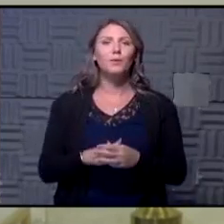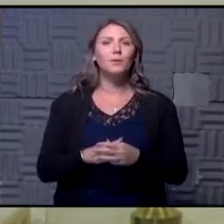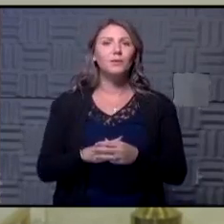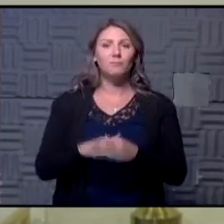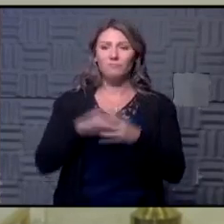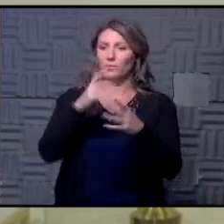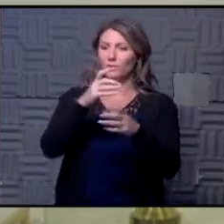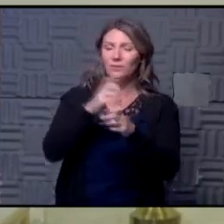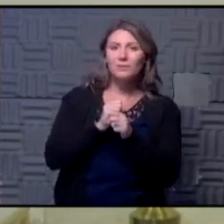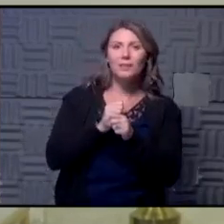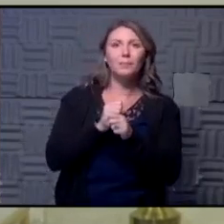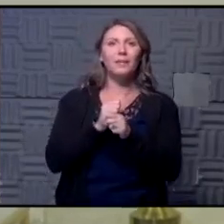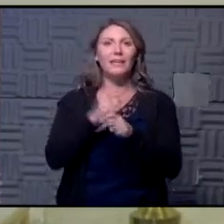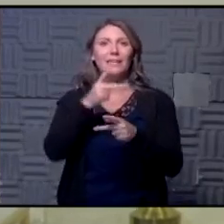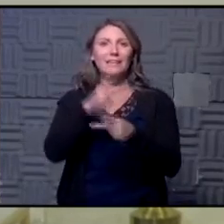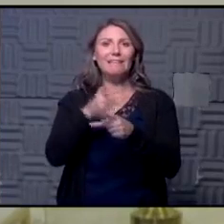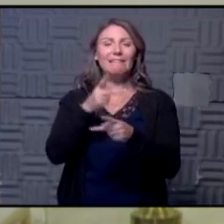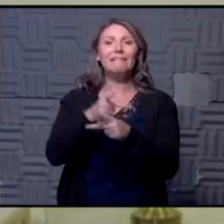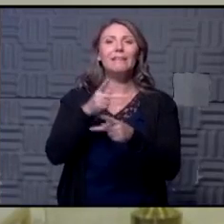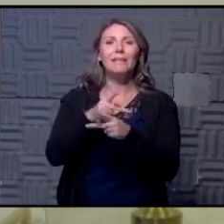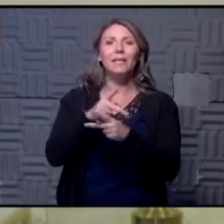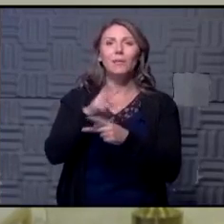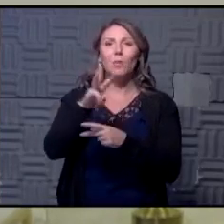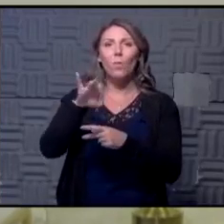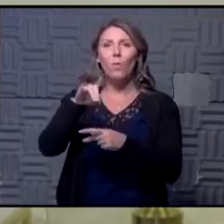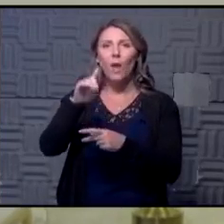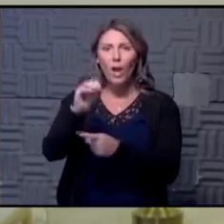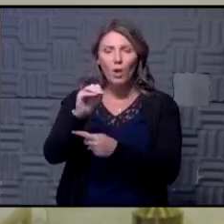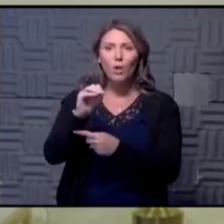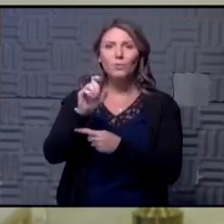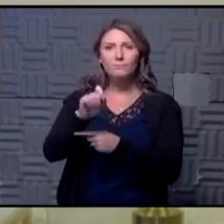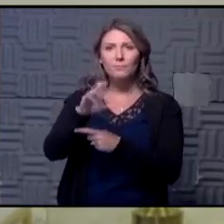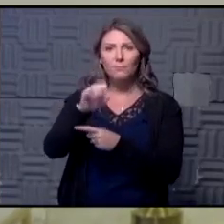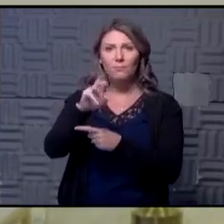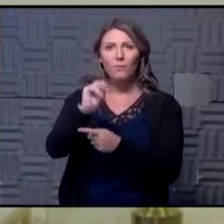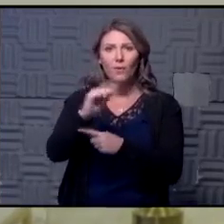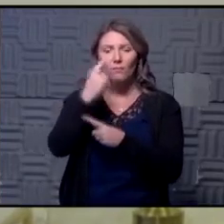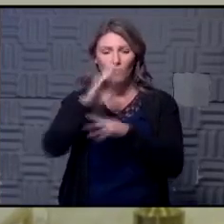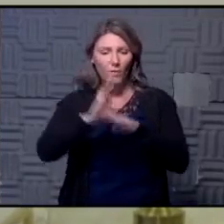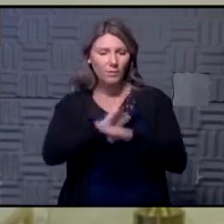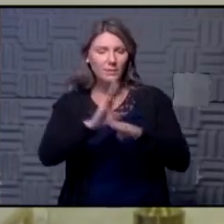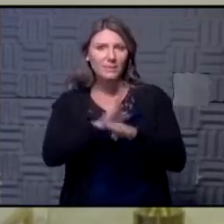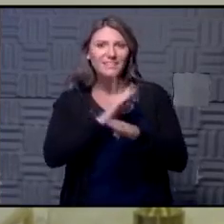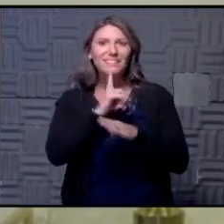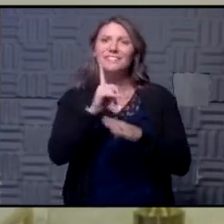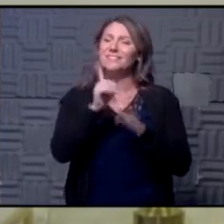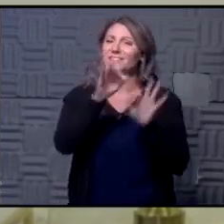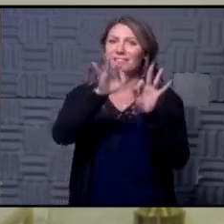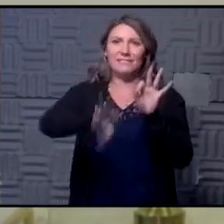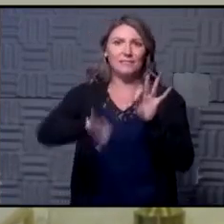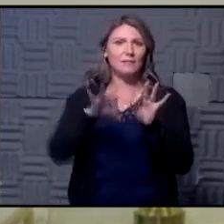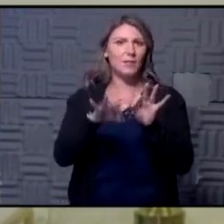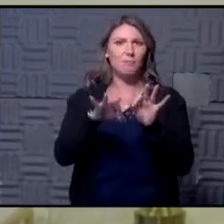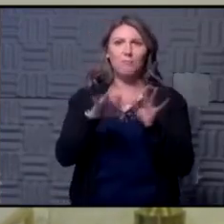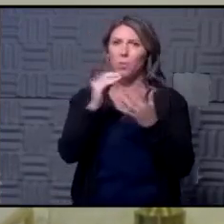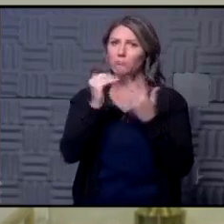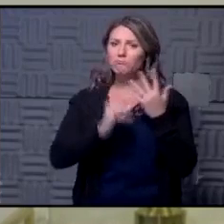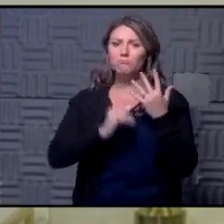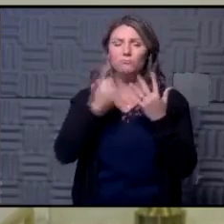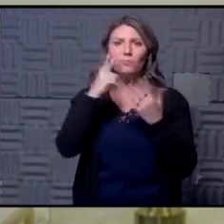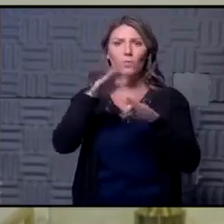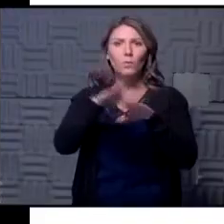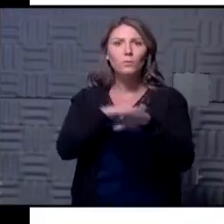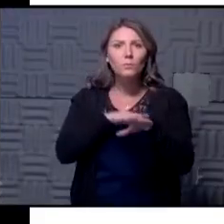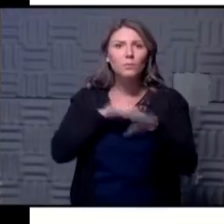take it at keep white go well calm for businesses they they pledged to some simple steps to slow the spread but individuals can take